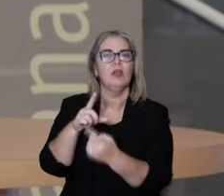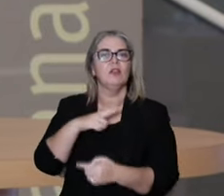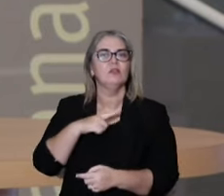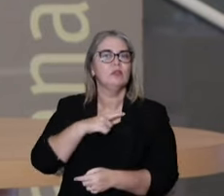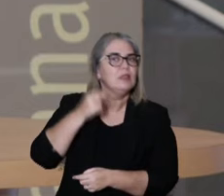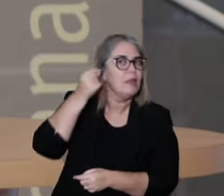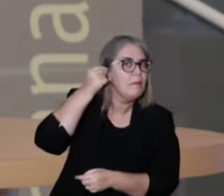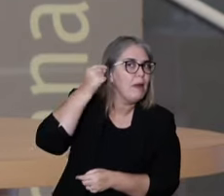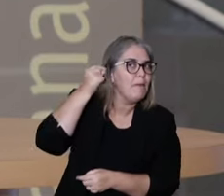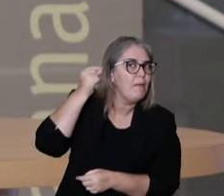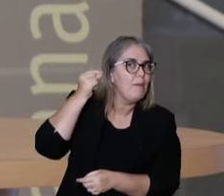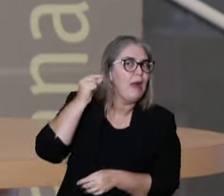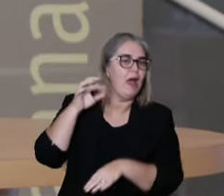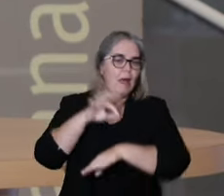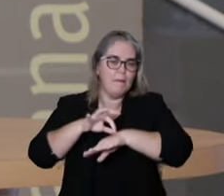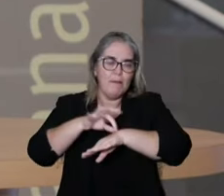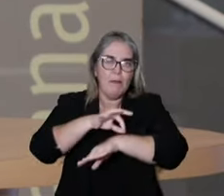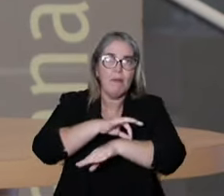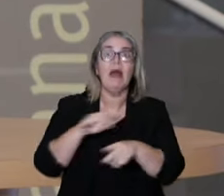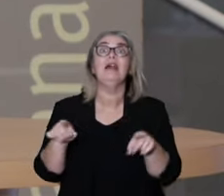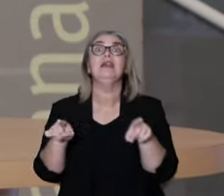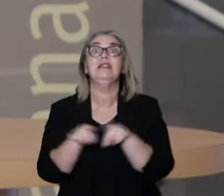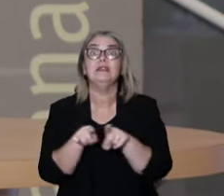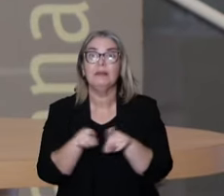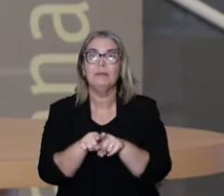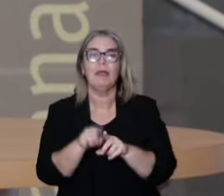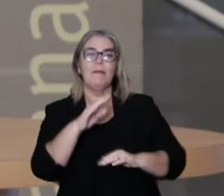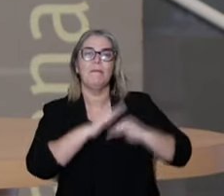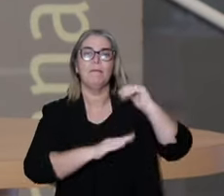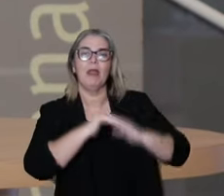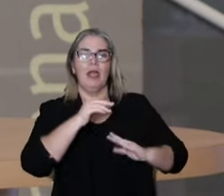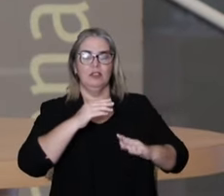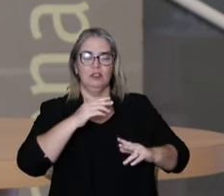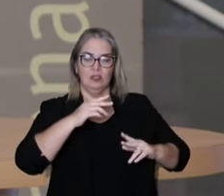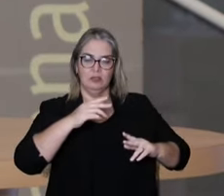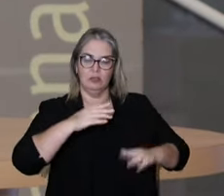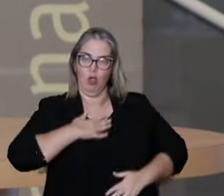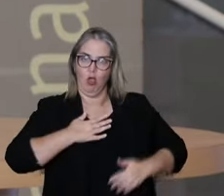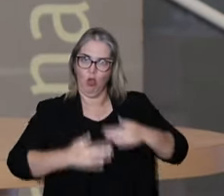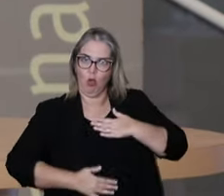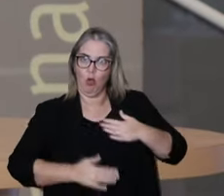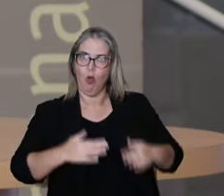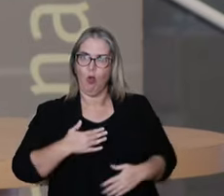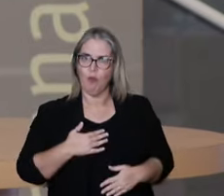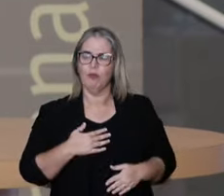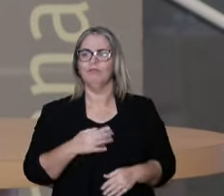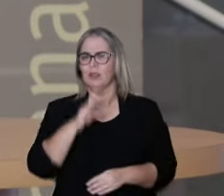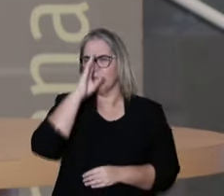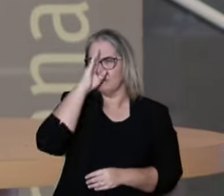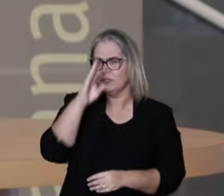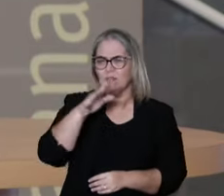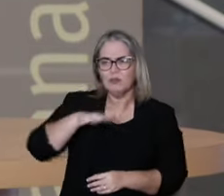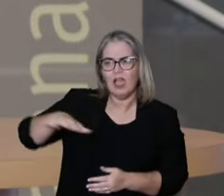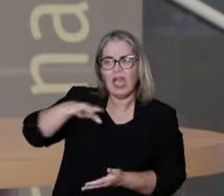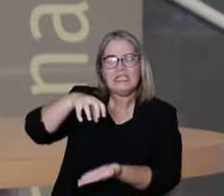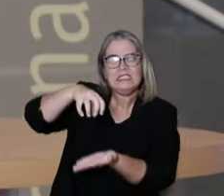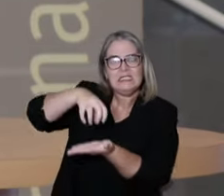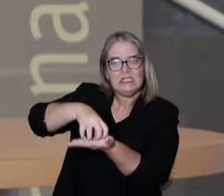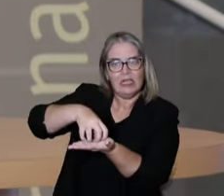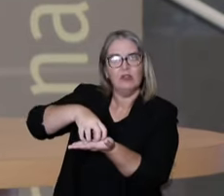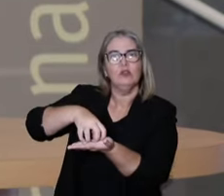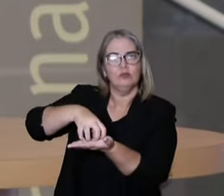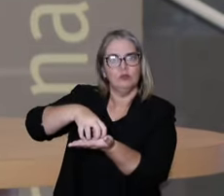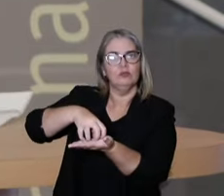auriculotherapy, including acupuncture, and a special part are corporal or bodily parts in health